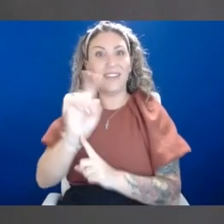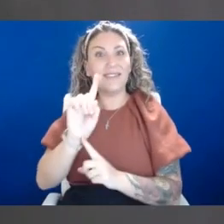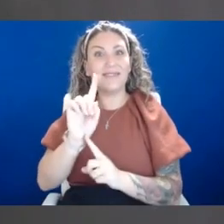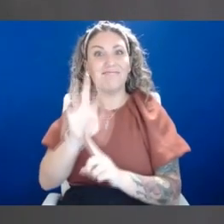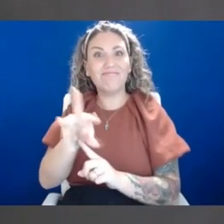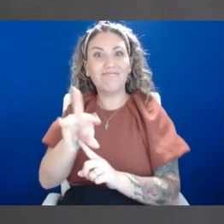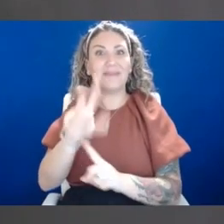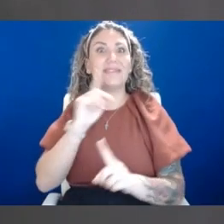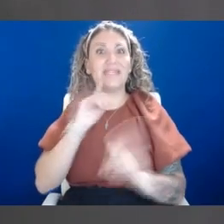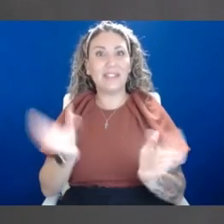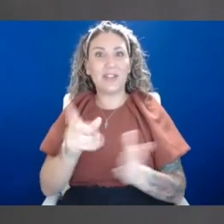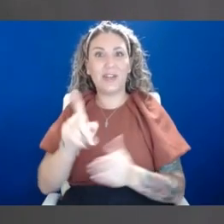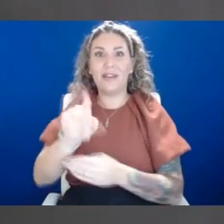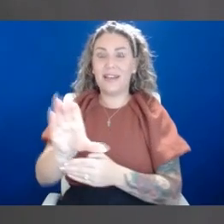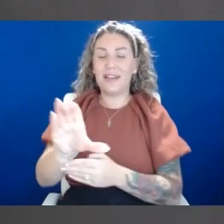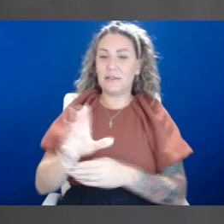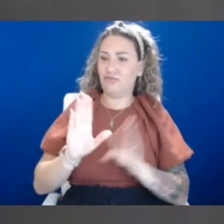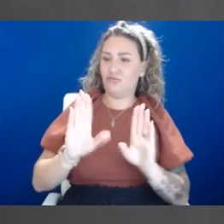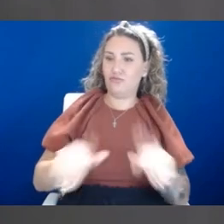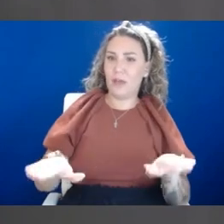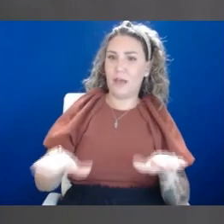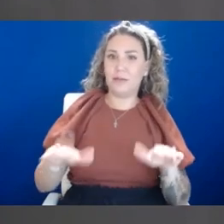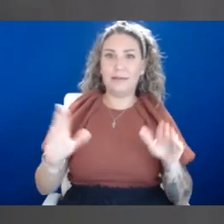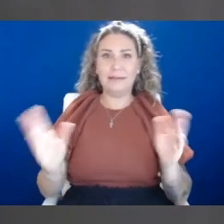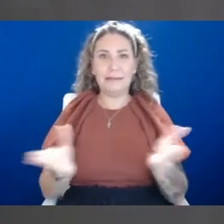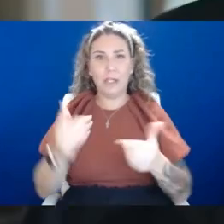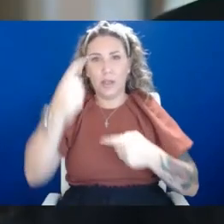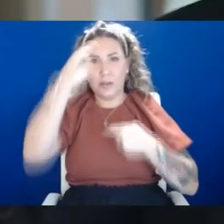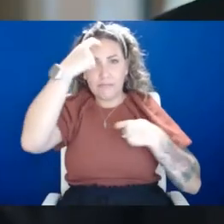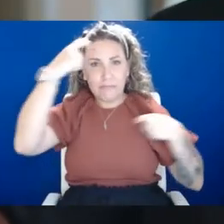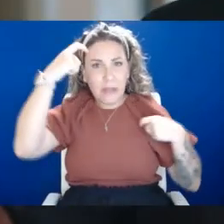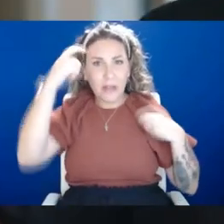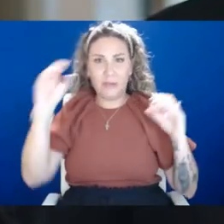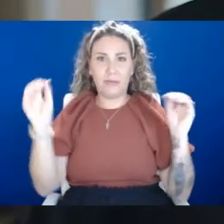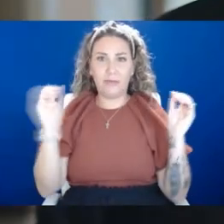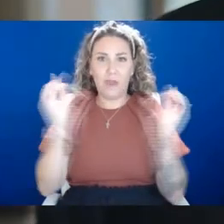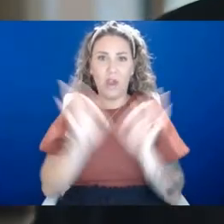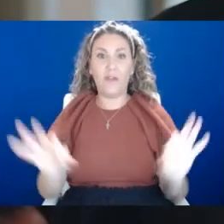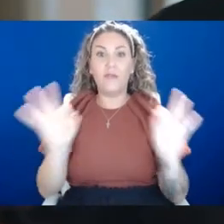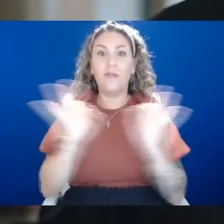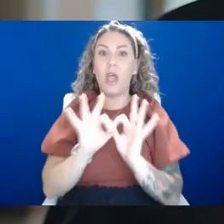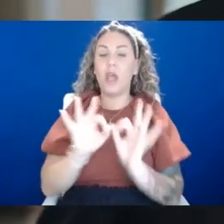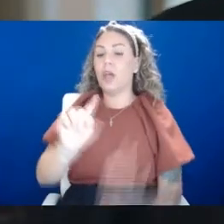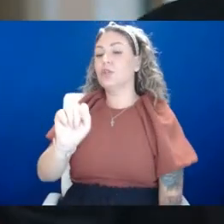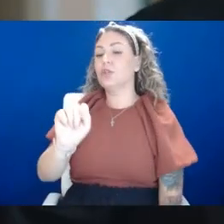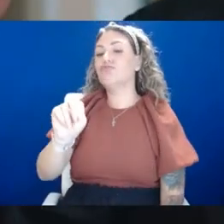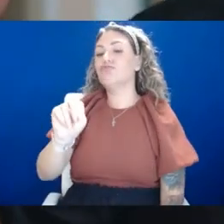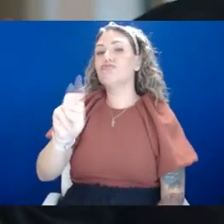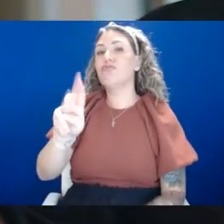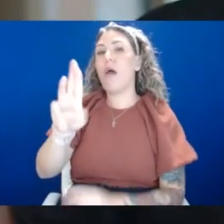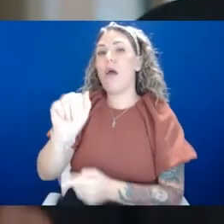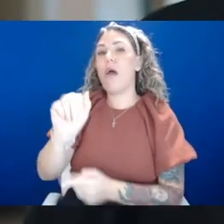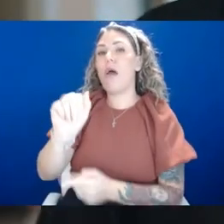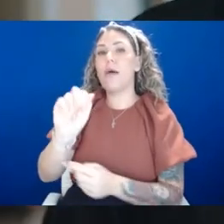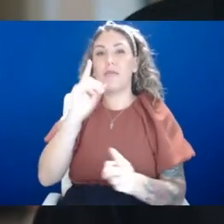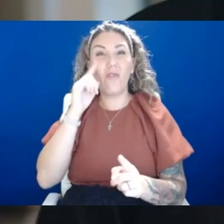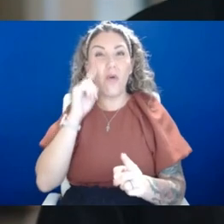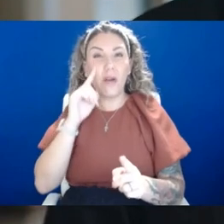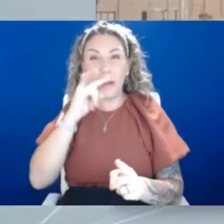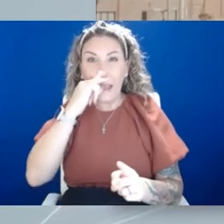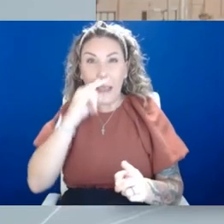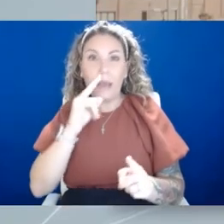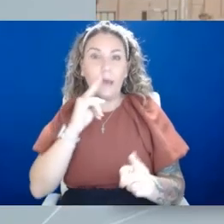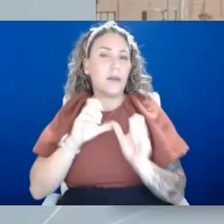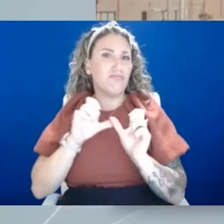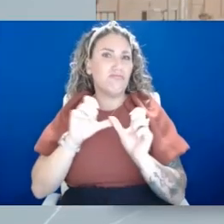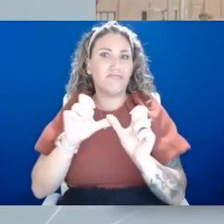trauma, you have no value. Trauma, especially for a kid, is a lifelong sentence unless you deal with